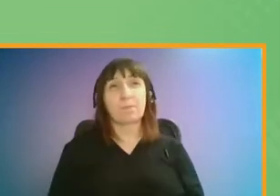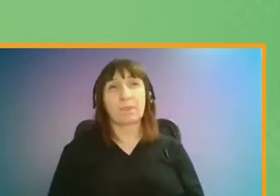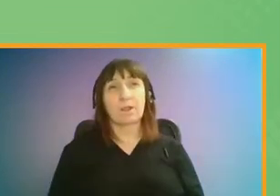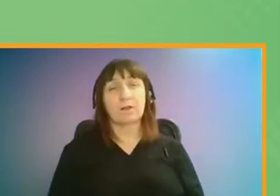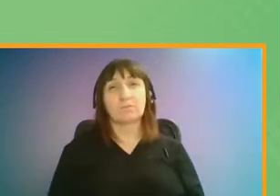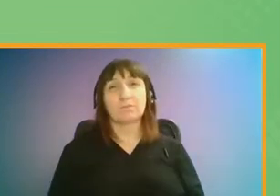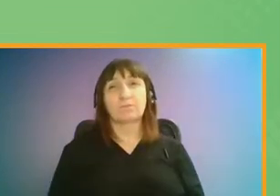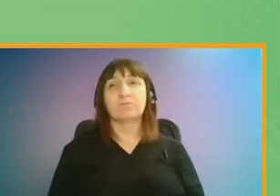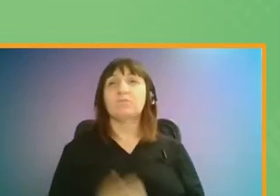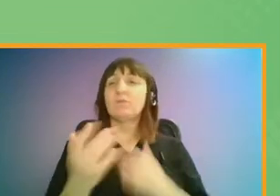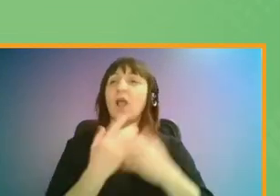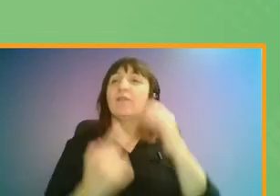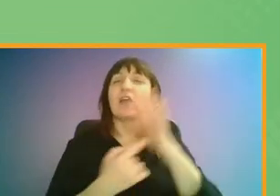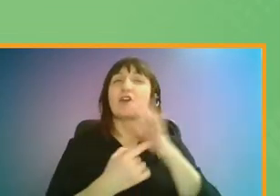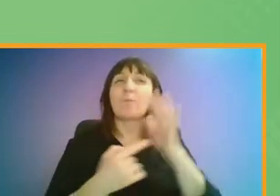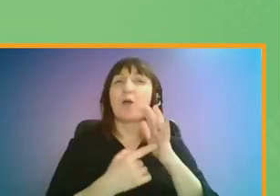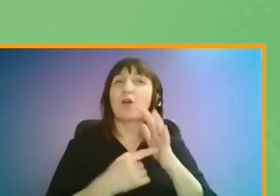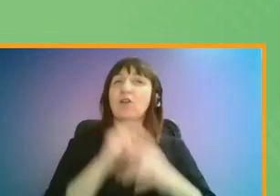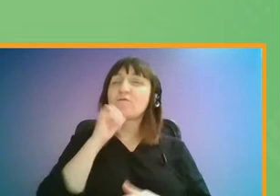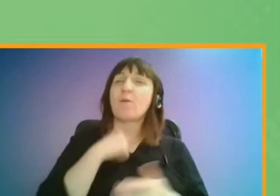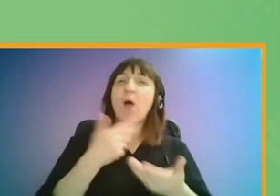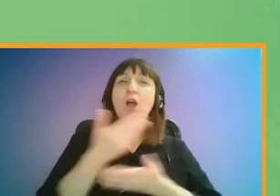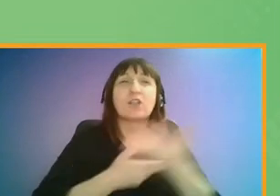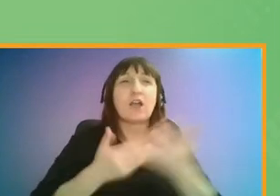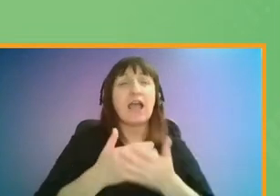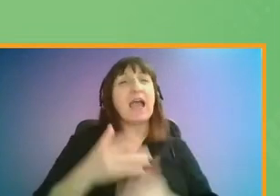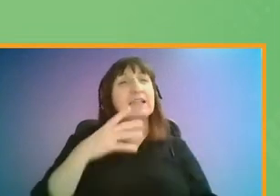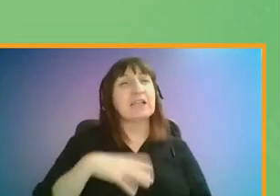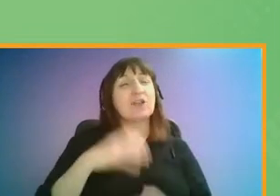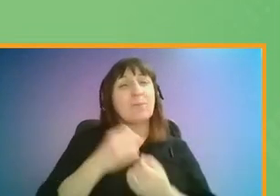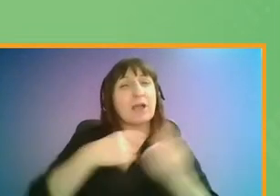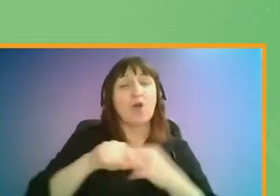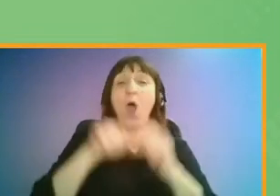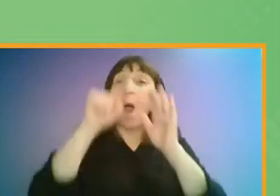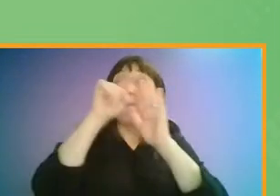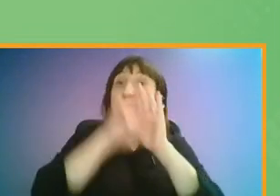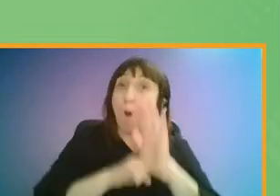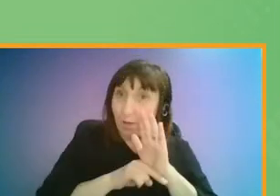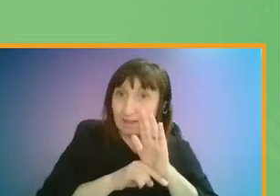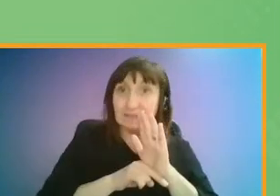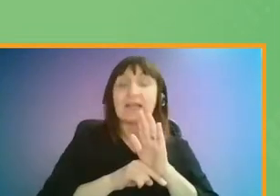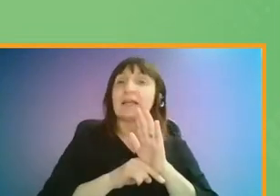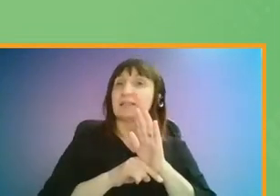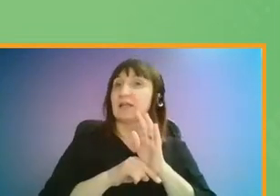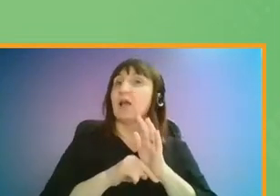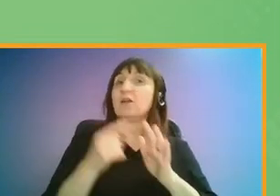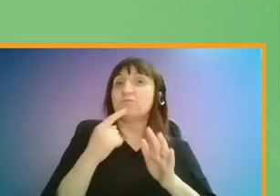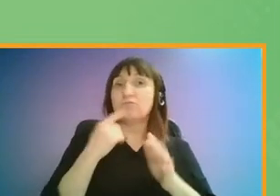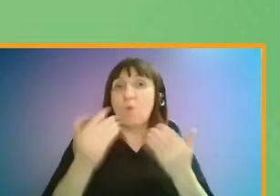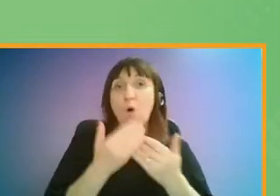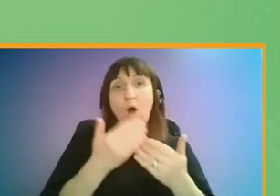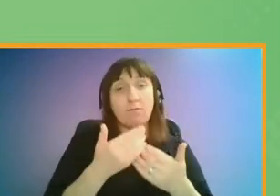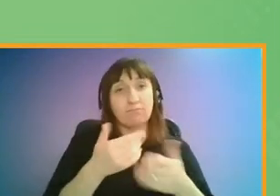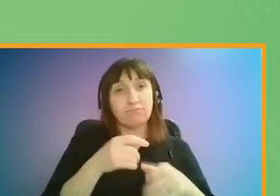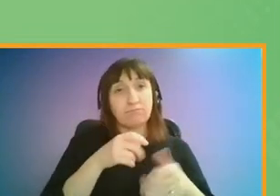So another key priority that came out of our discussions was the need to make sure that policies to encourage more active travel are inclusive and equitable.